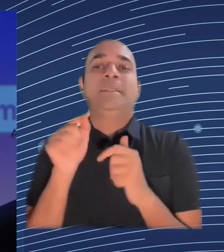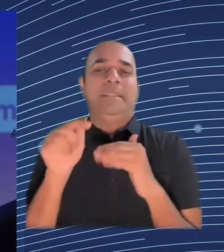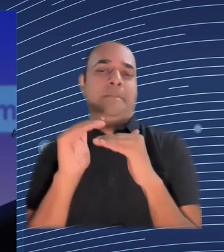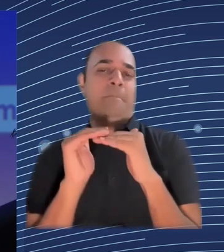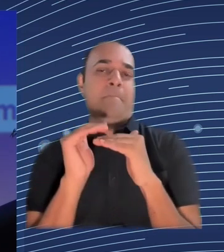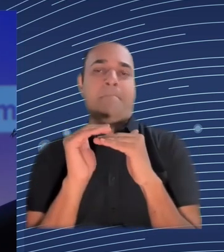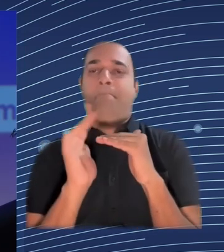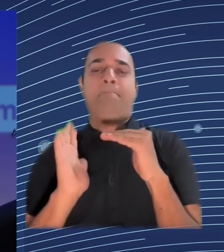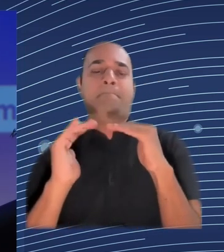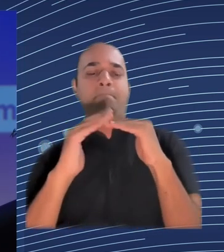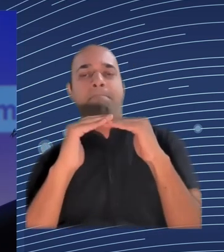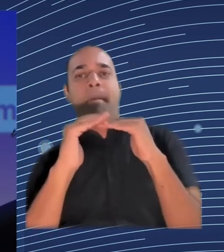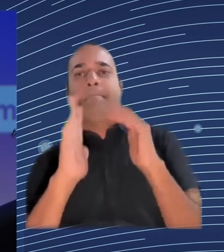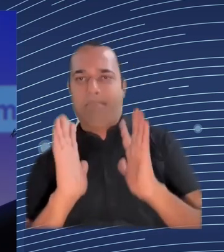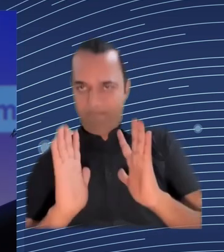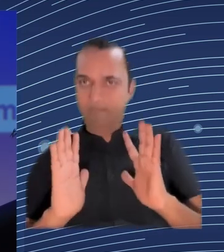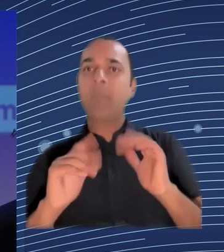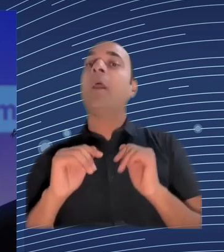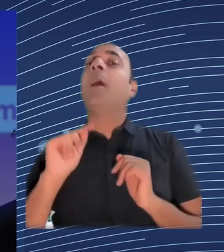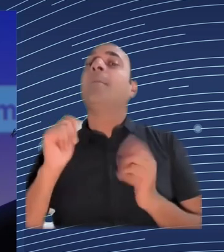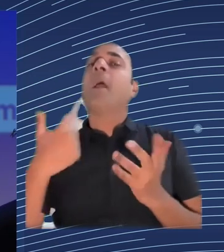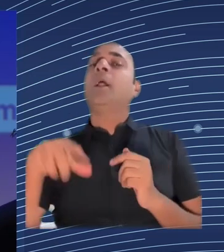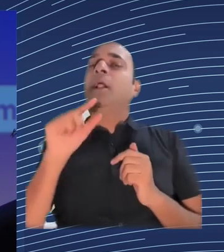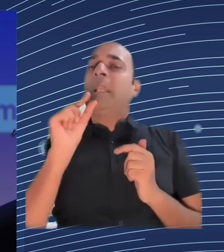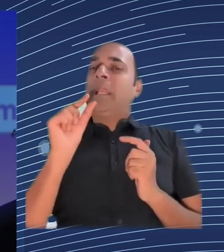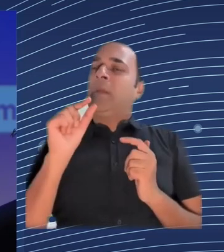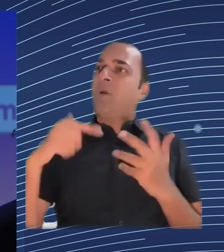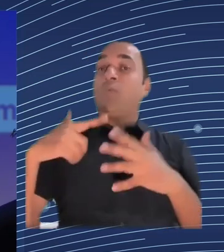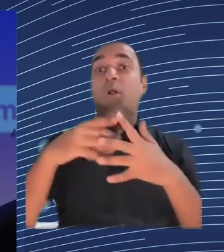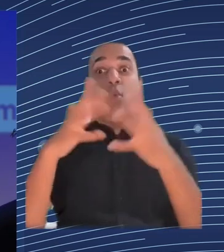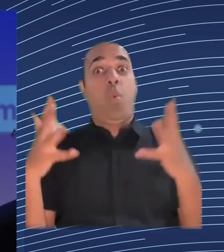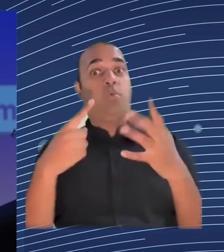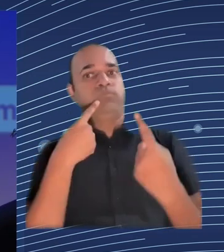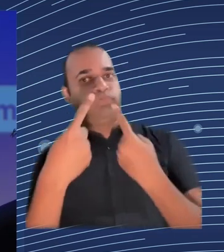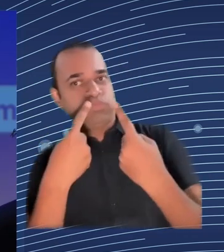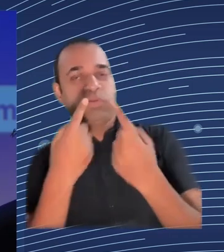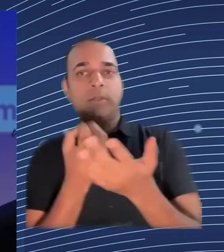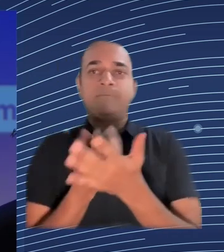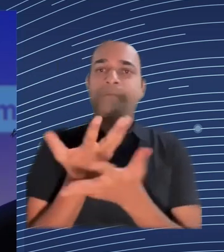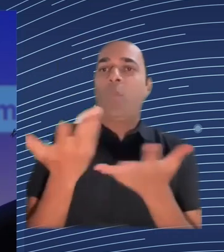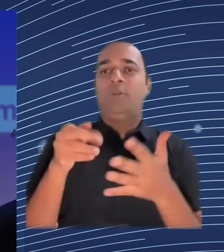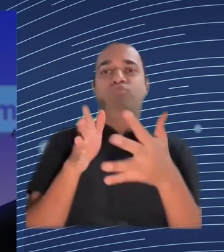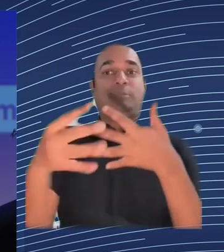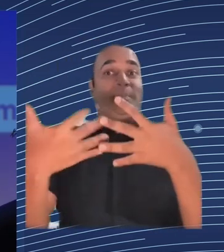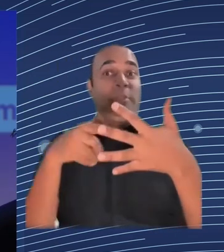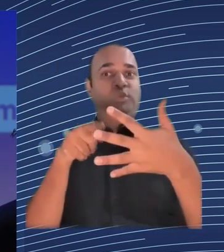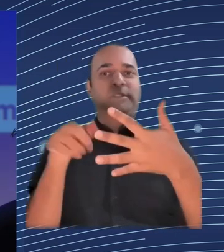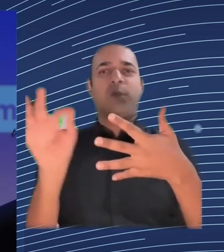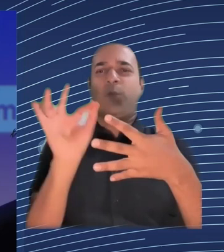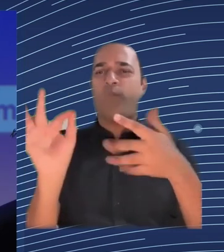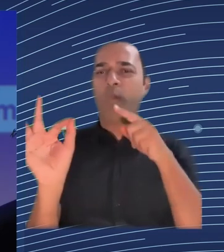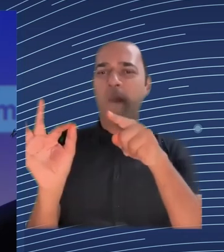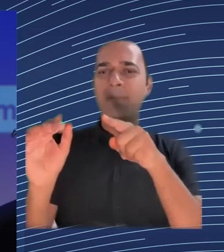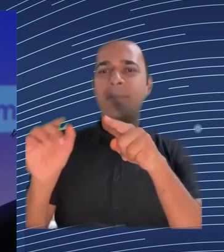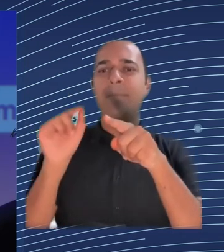and for of course because with algorithms now we have a lot a big challenge because some of the some of